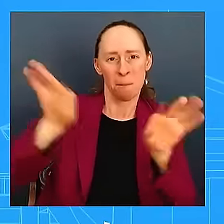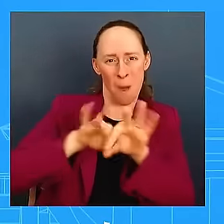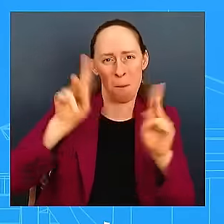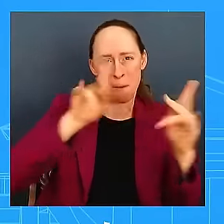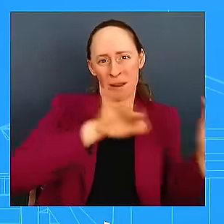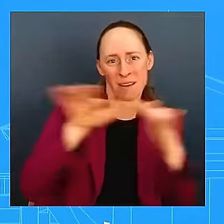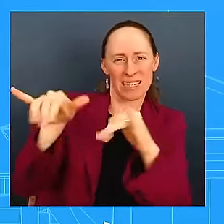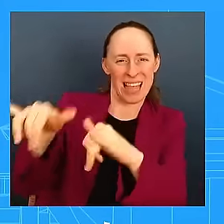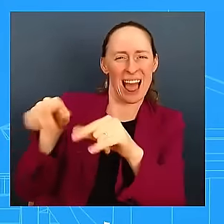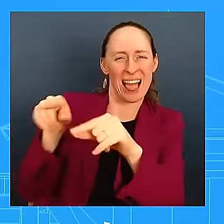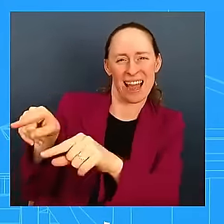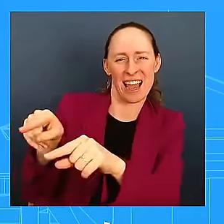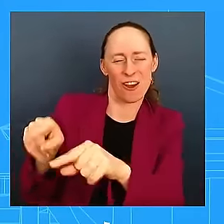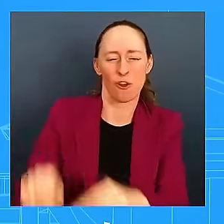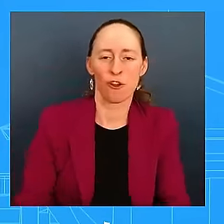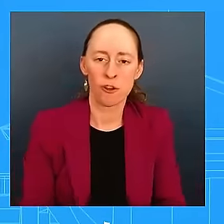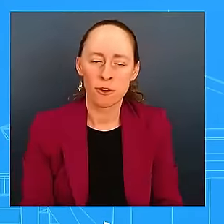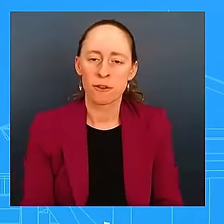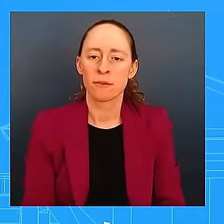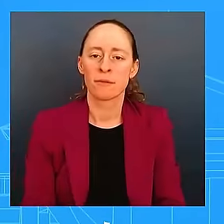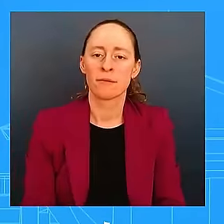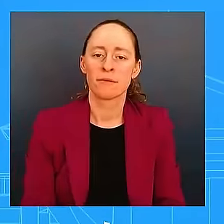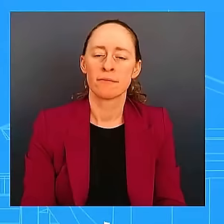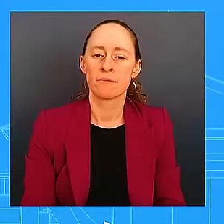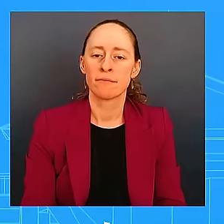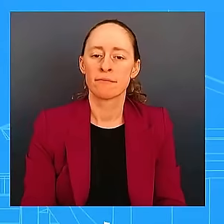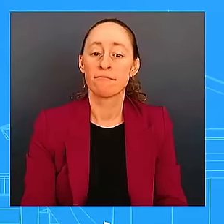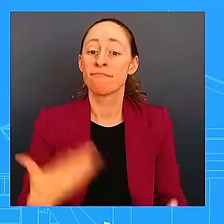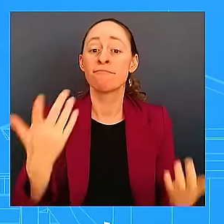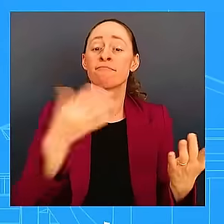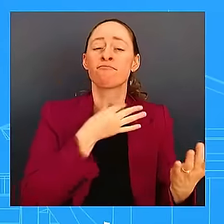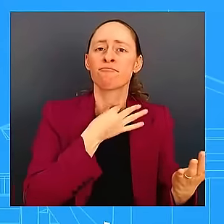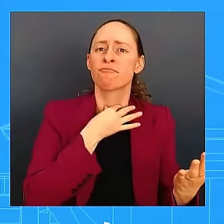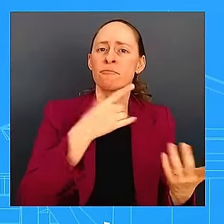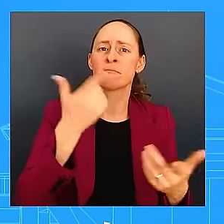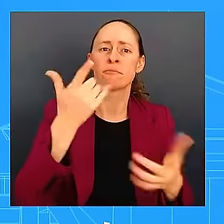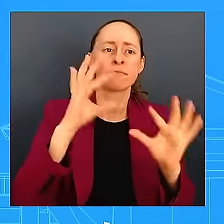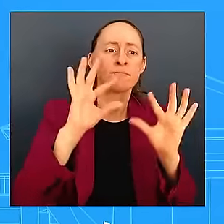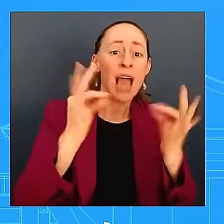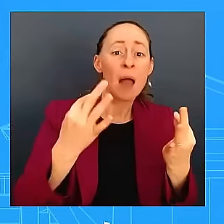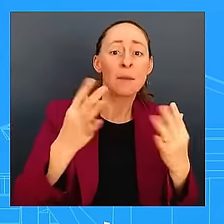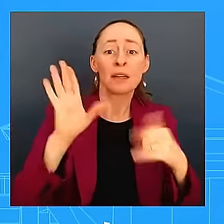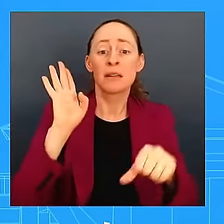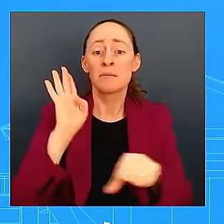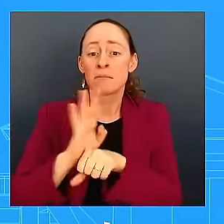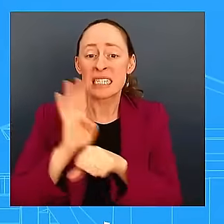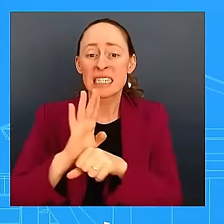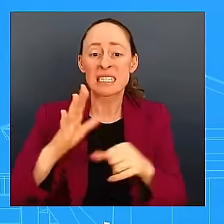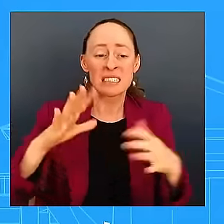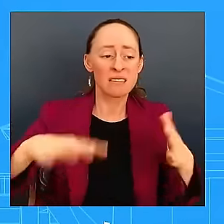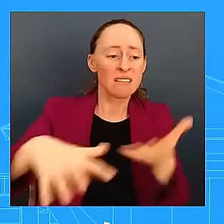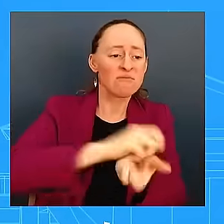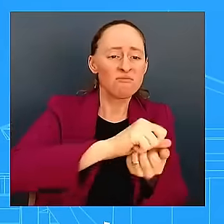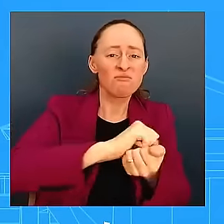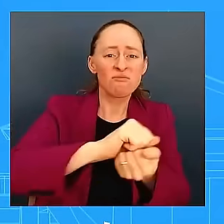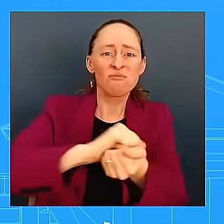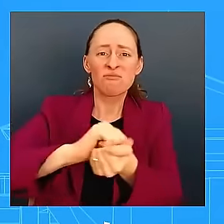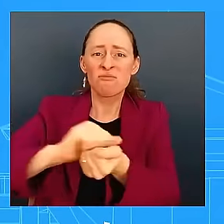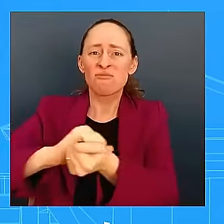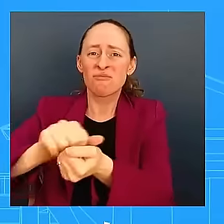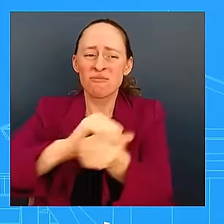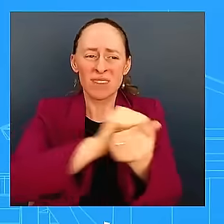business in the aftermath of this storm making landfall? Resources coming not only from FEMA, but also from the SBA?